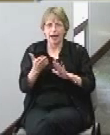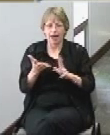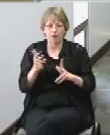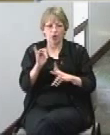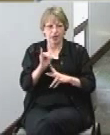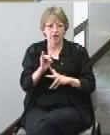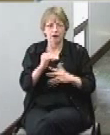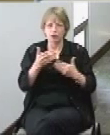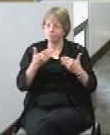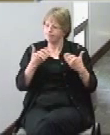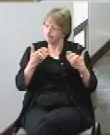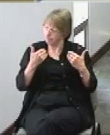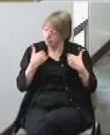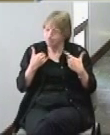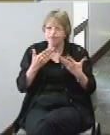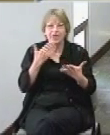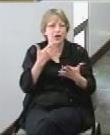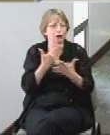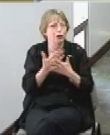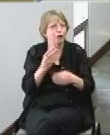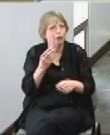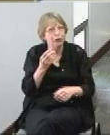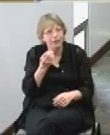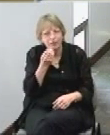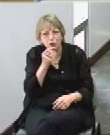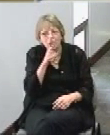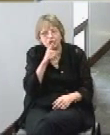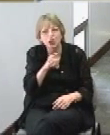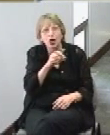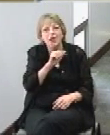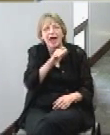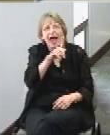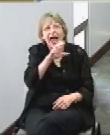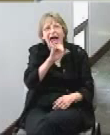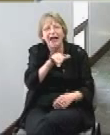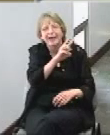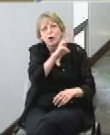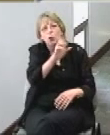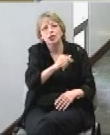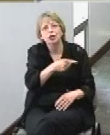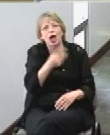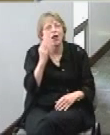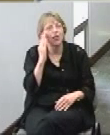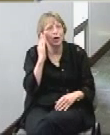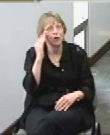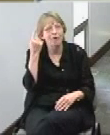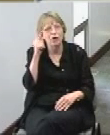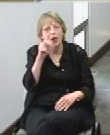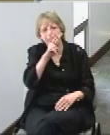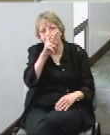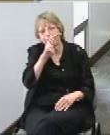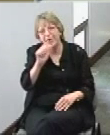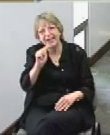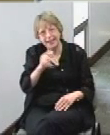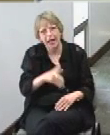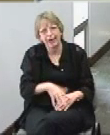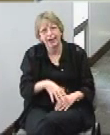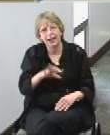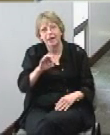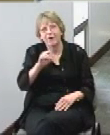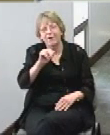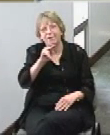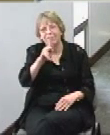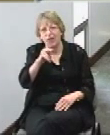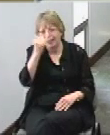good food what what the alley in Wichita is particularly known for is their pizza Frank is Italian